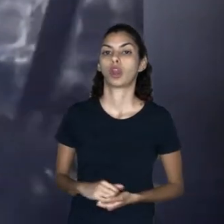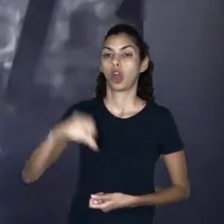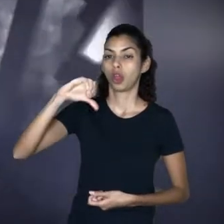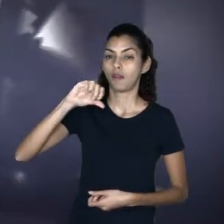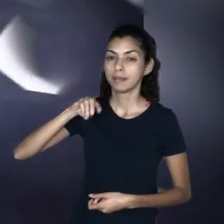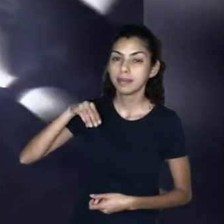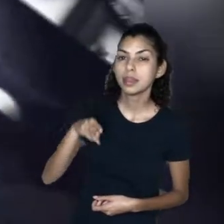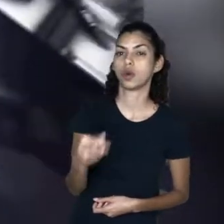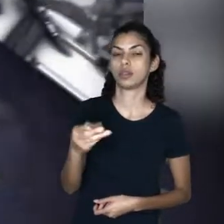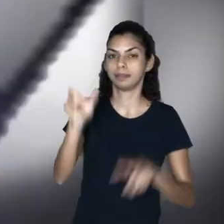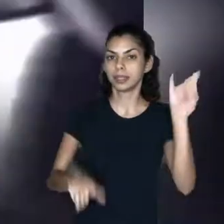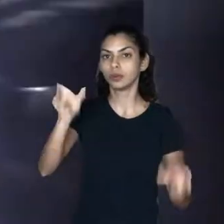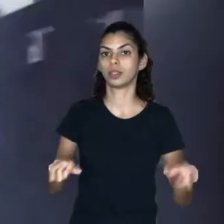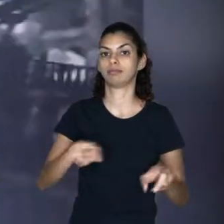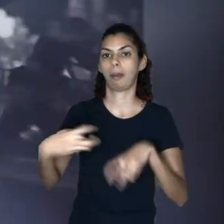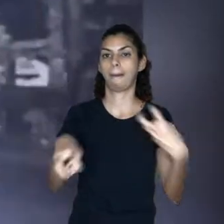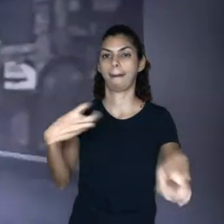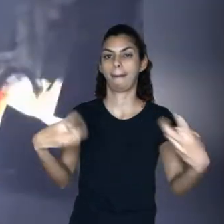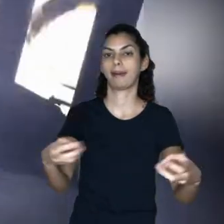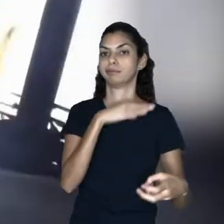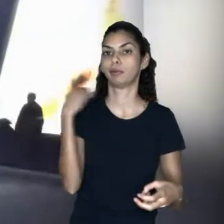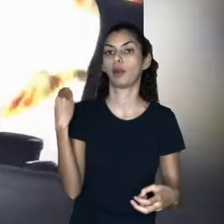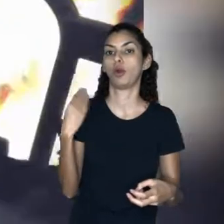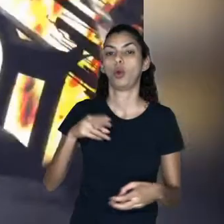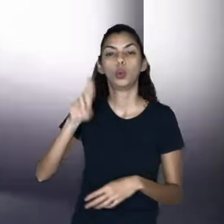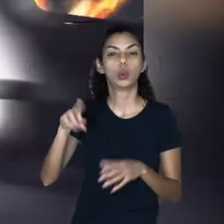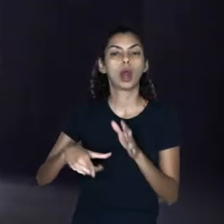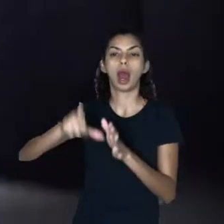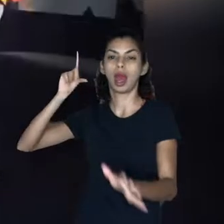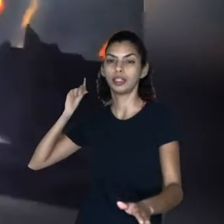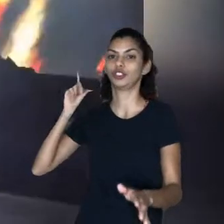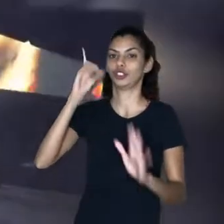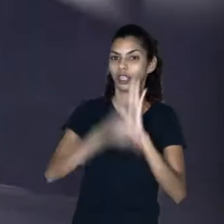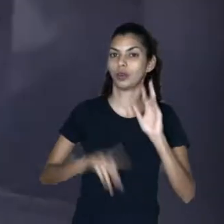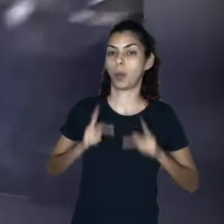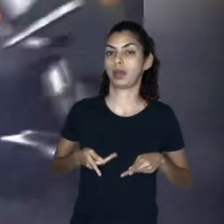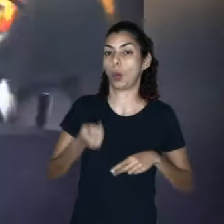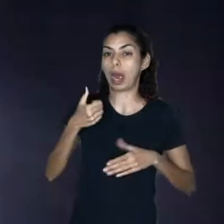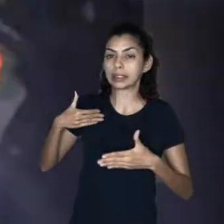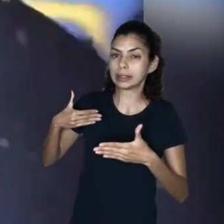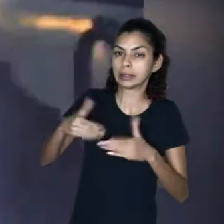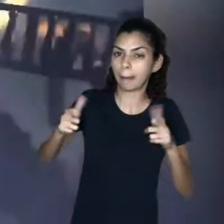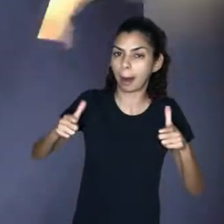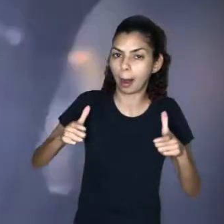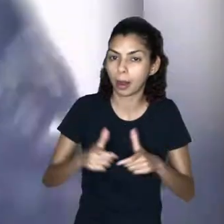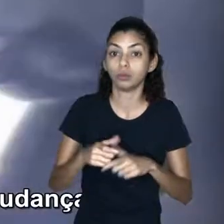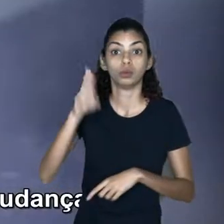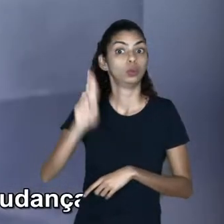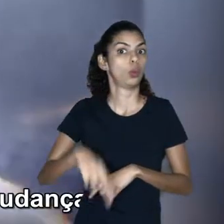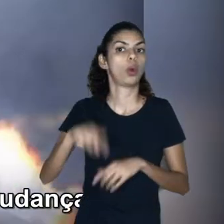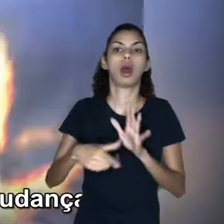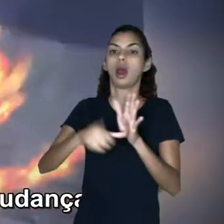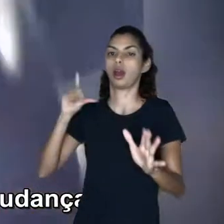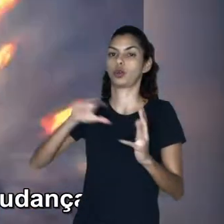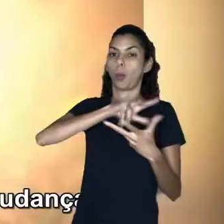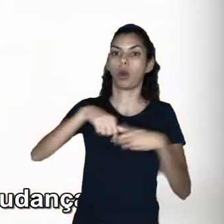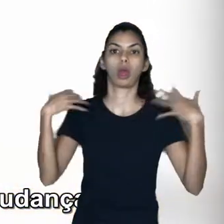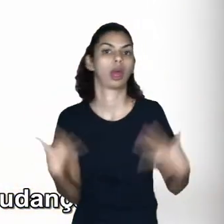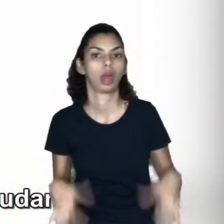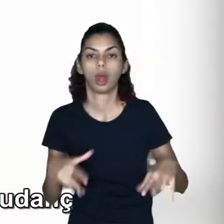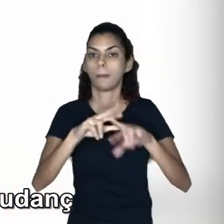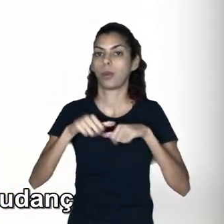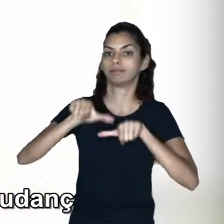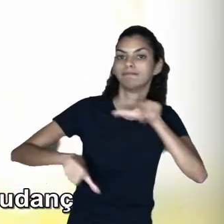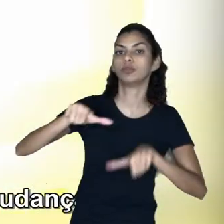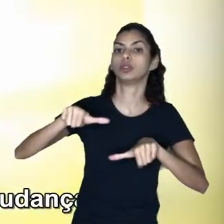Never had human rights been so terrifyingly close to extinction. And never had the